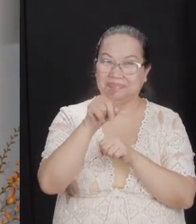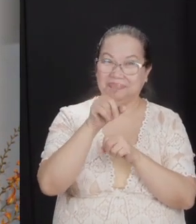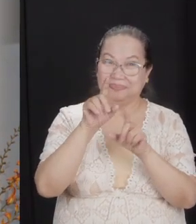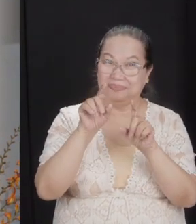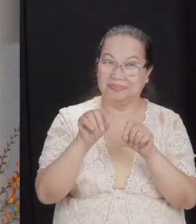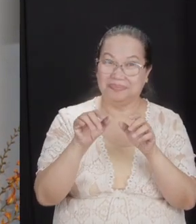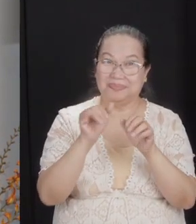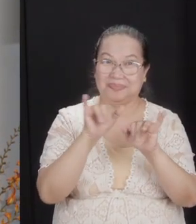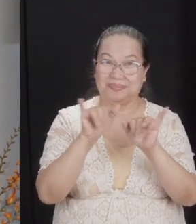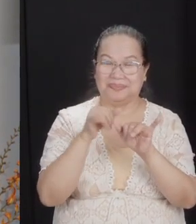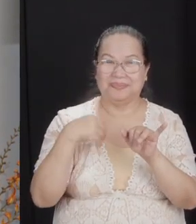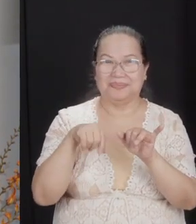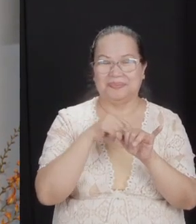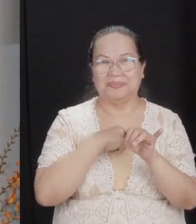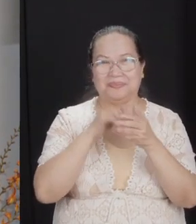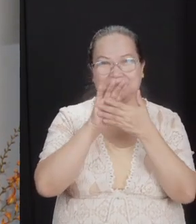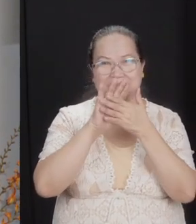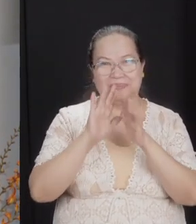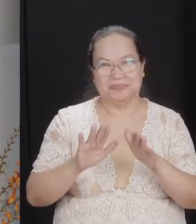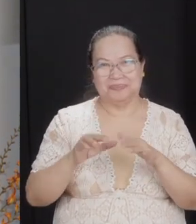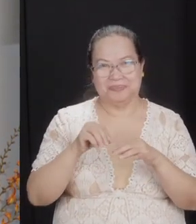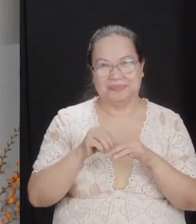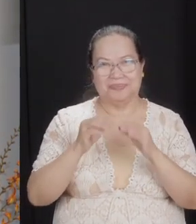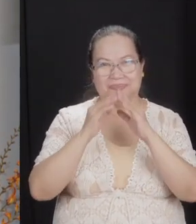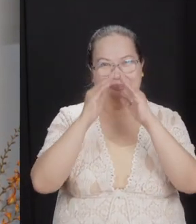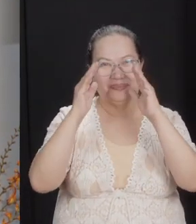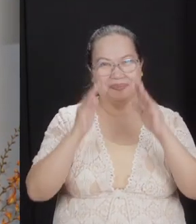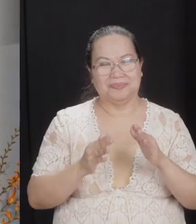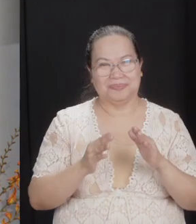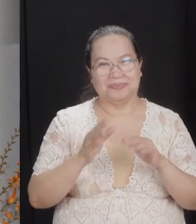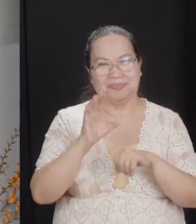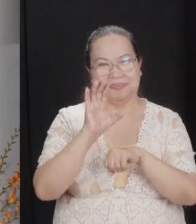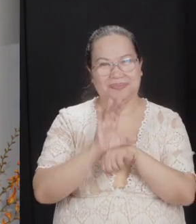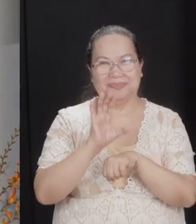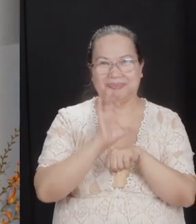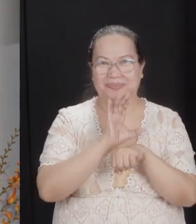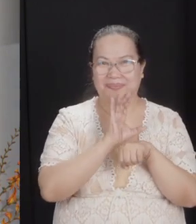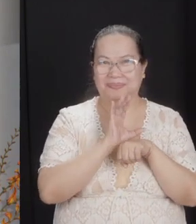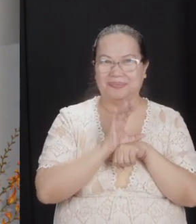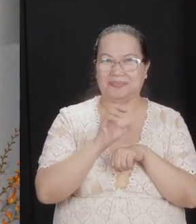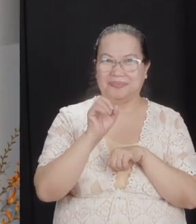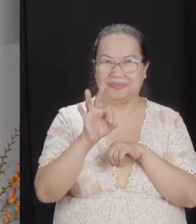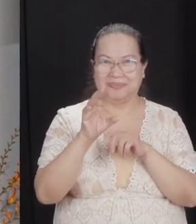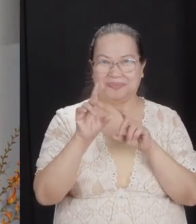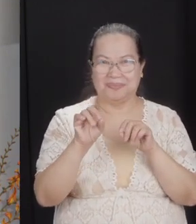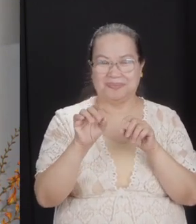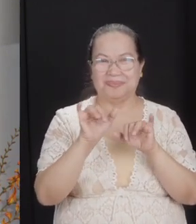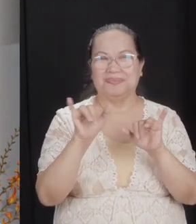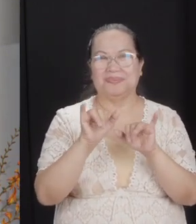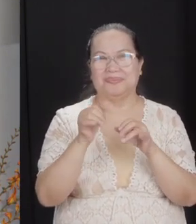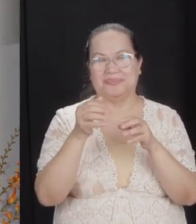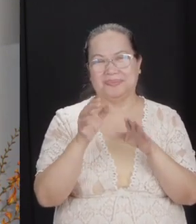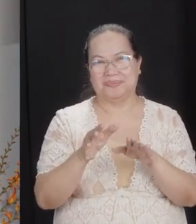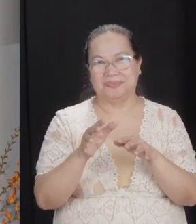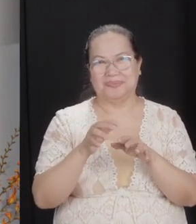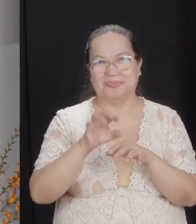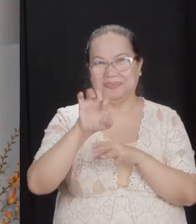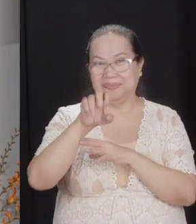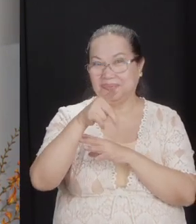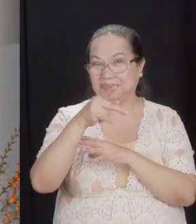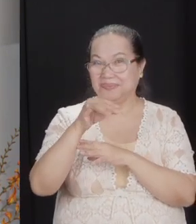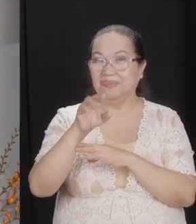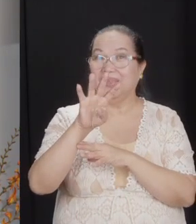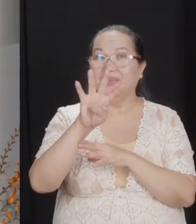same, we'll have peace in our homes and churches if we do the same. Ephesians 4